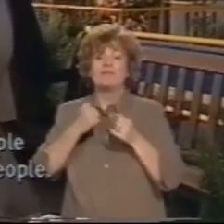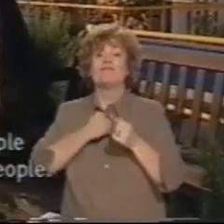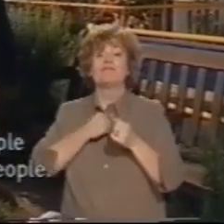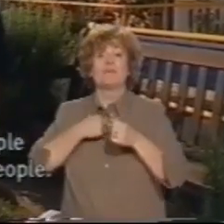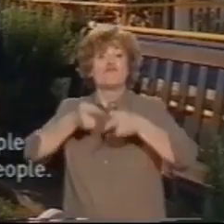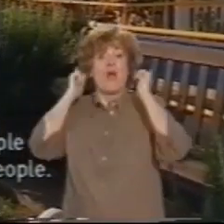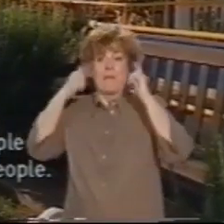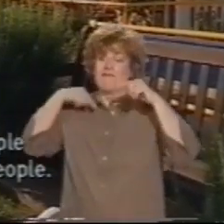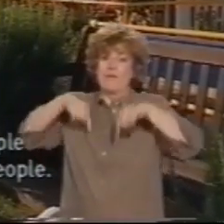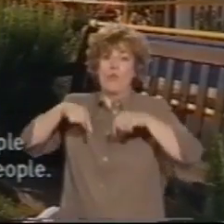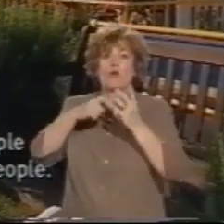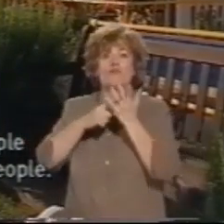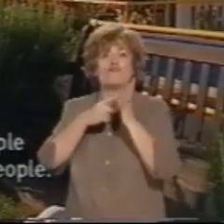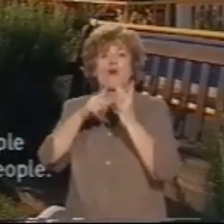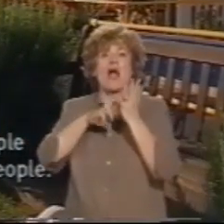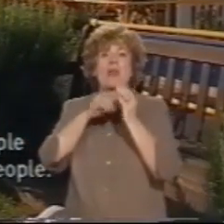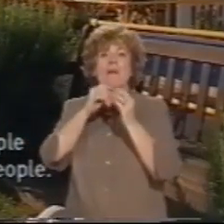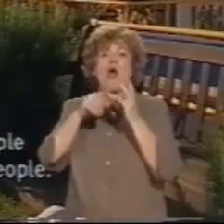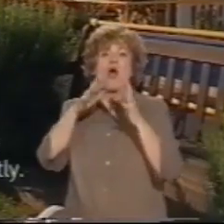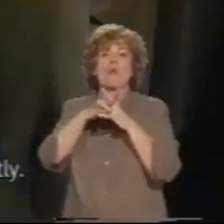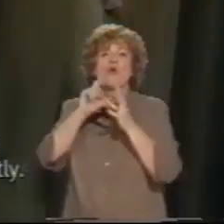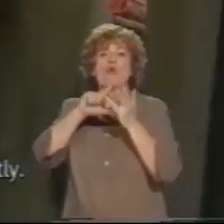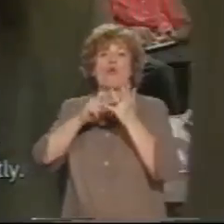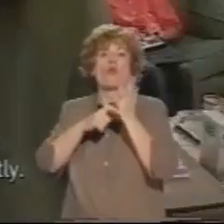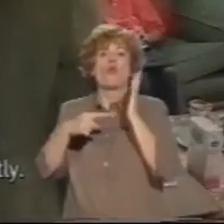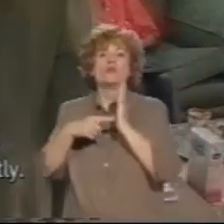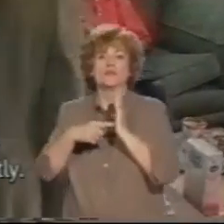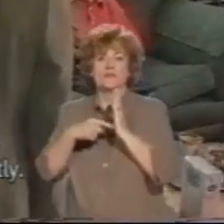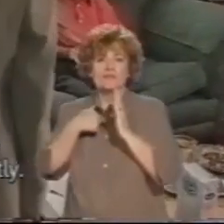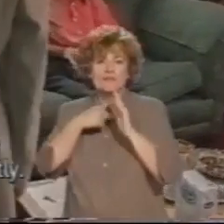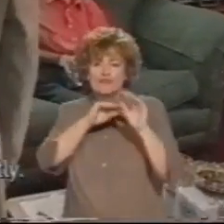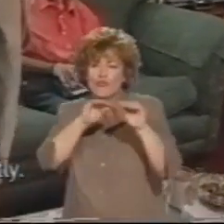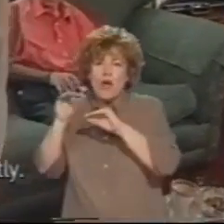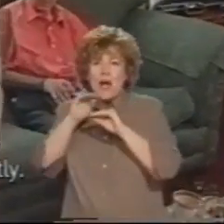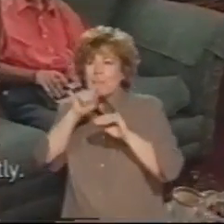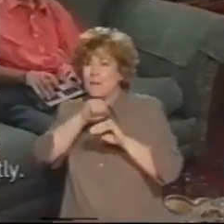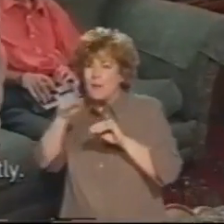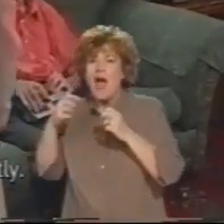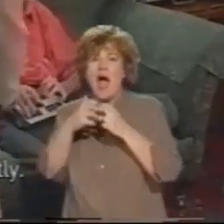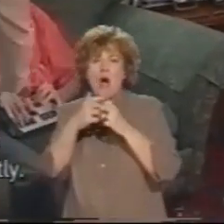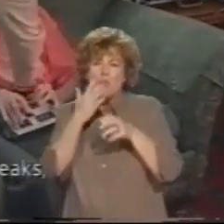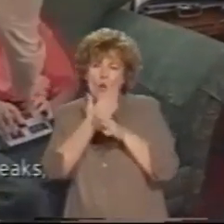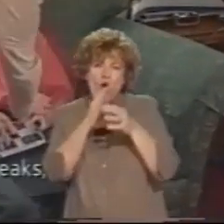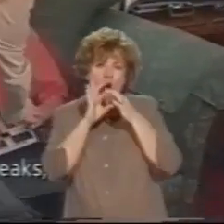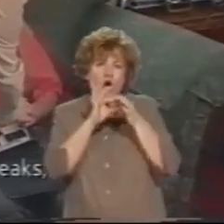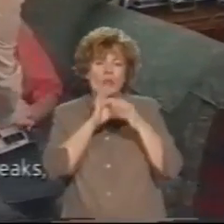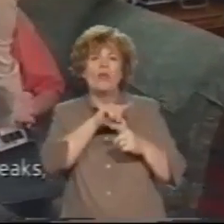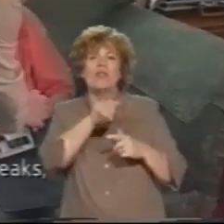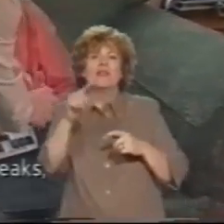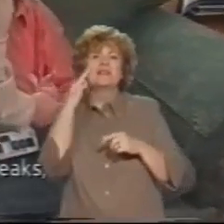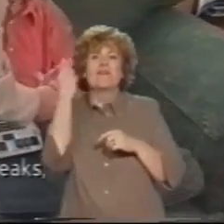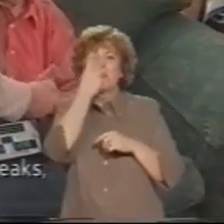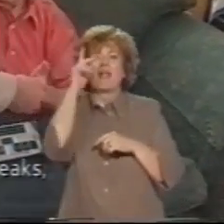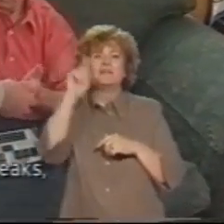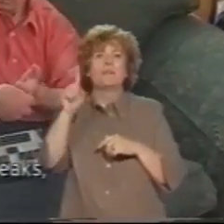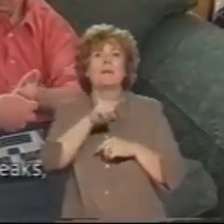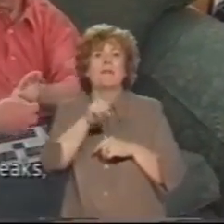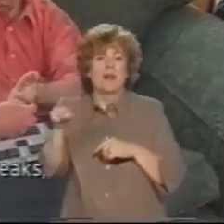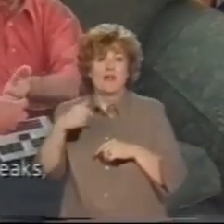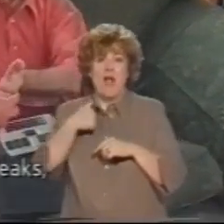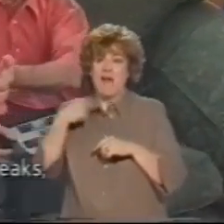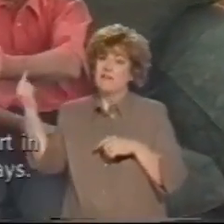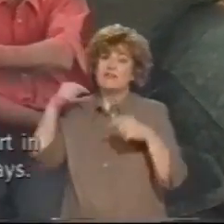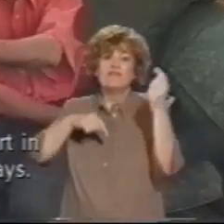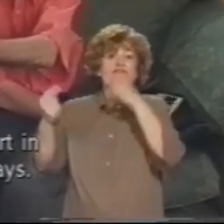who work with deafblind people. We have tenants here who live here permanently. People come for respite